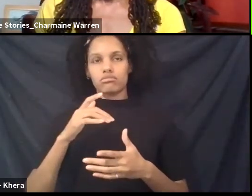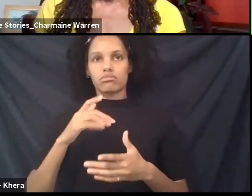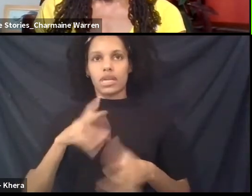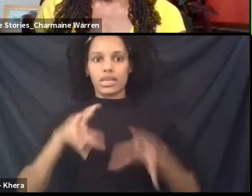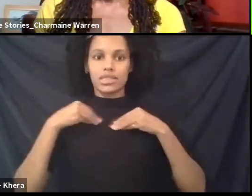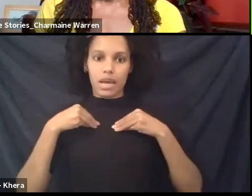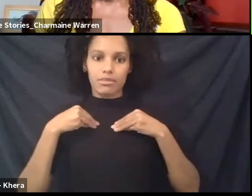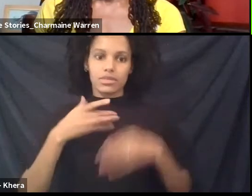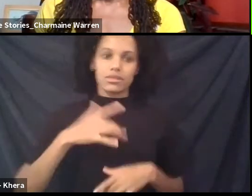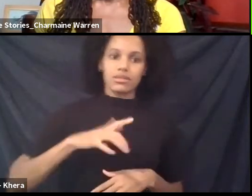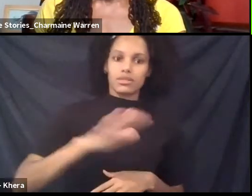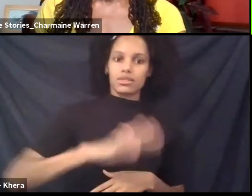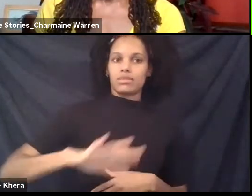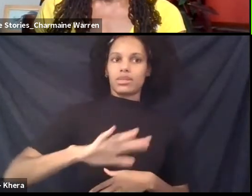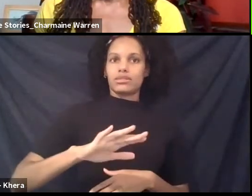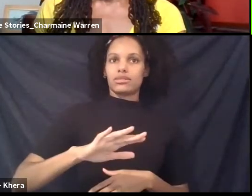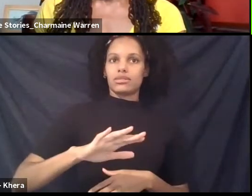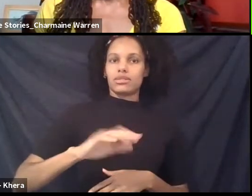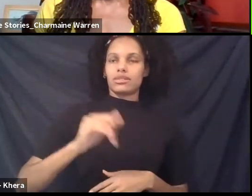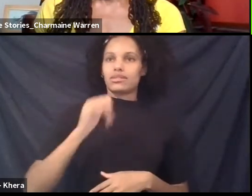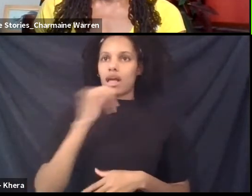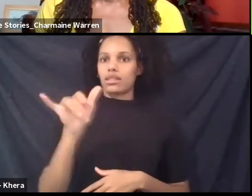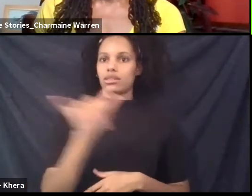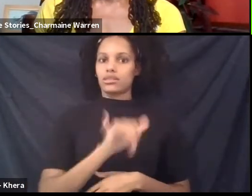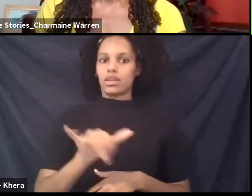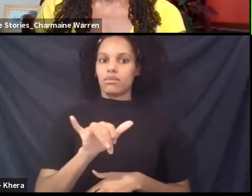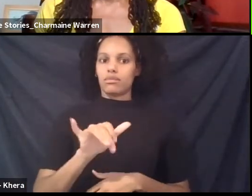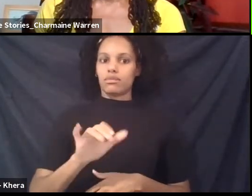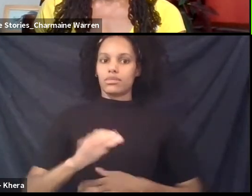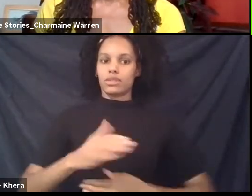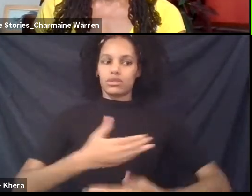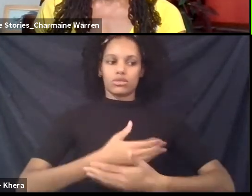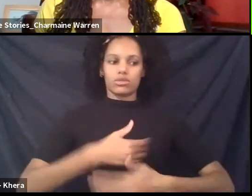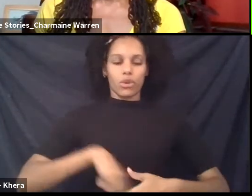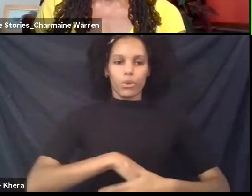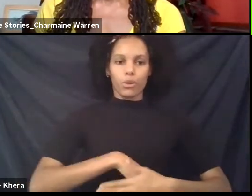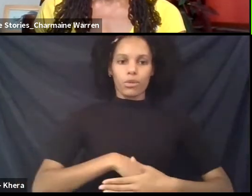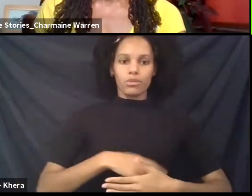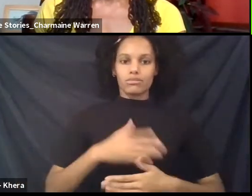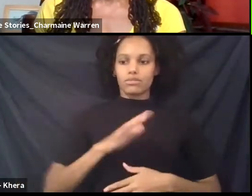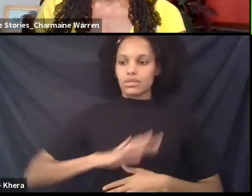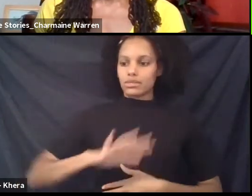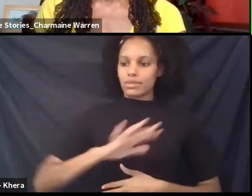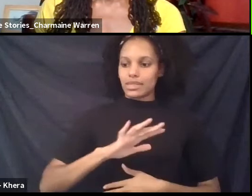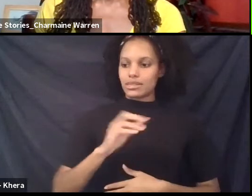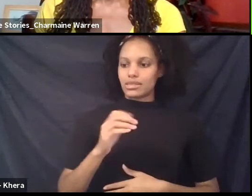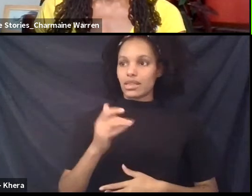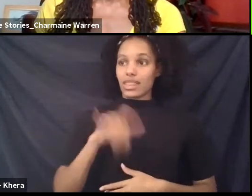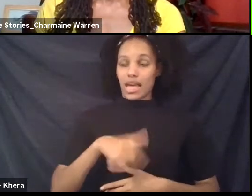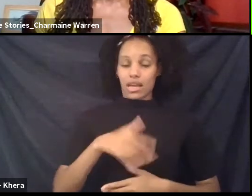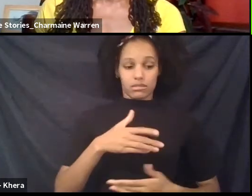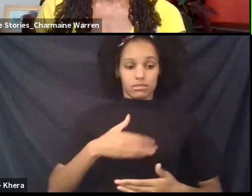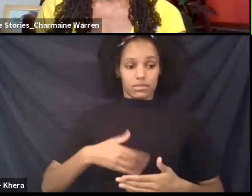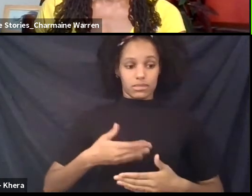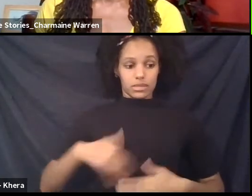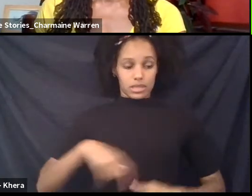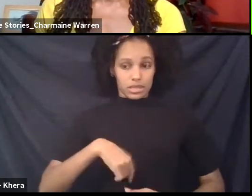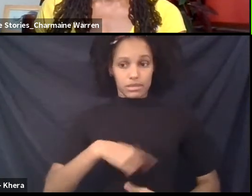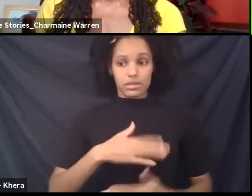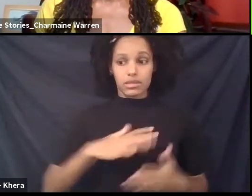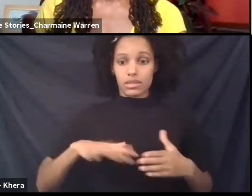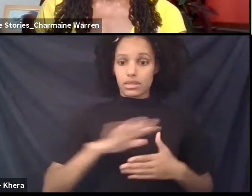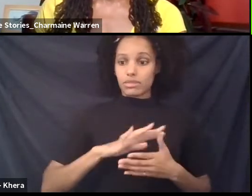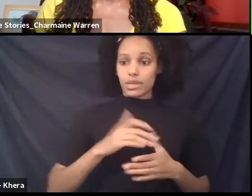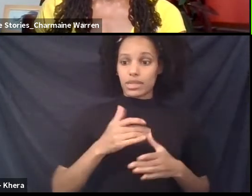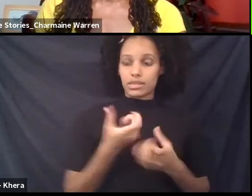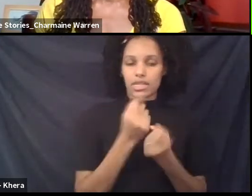are, are within the womb space. The womb space prepares us. The womb space is what gives us our strength. The womb space is what gives us our love.